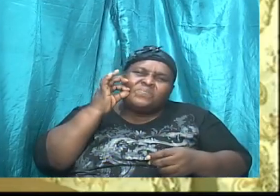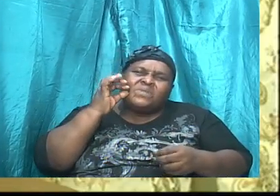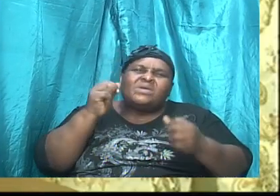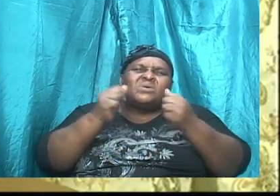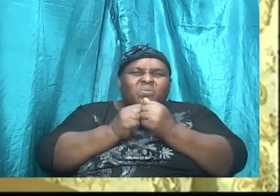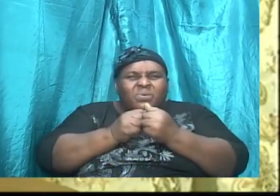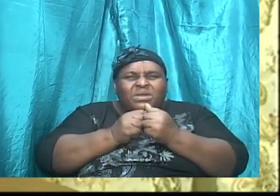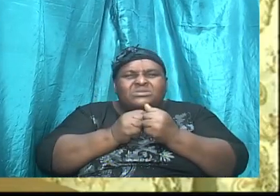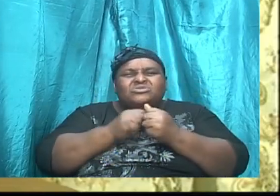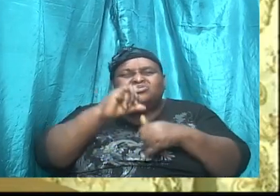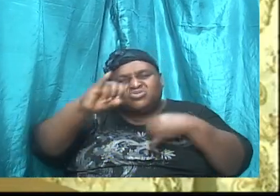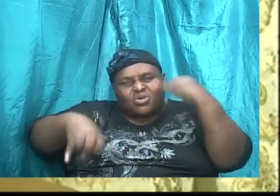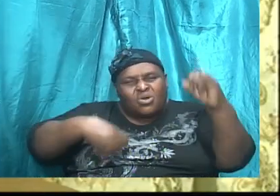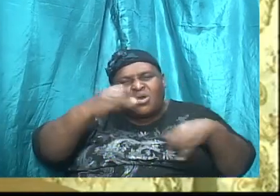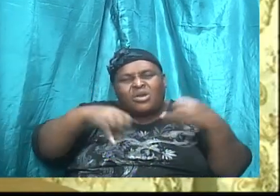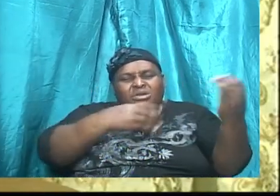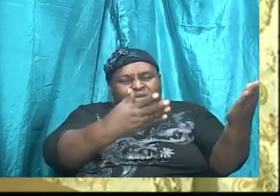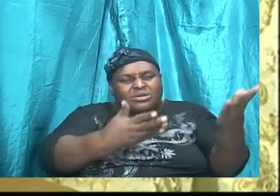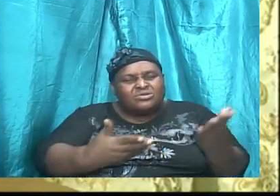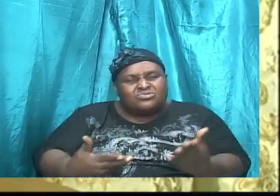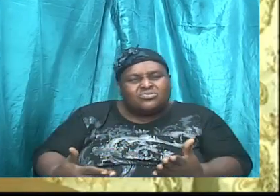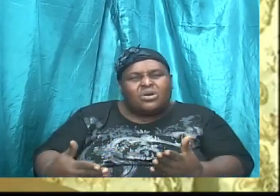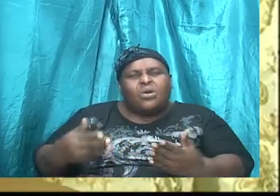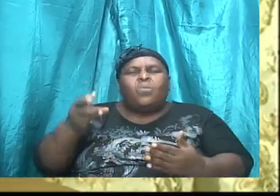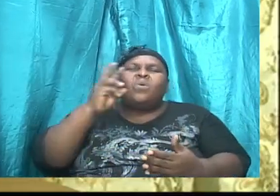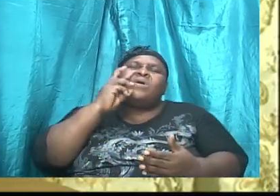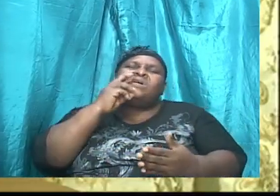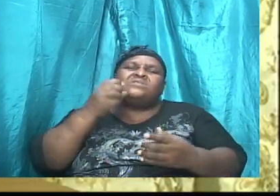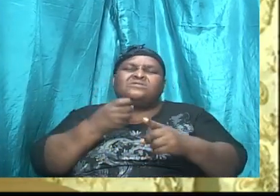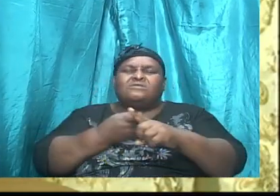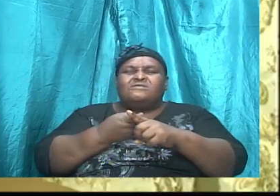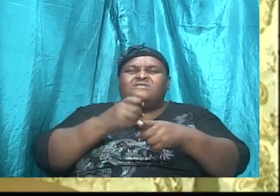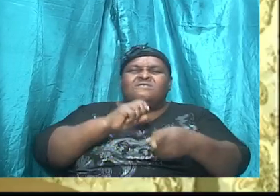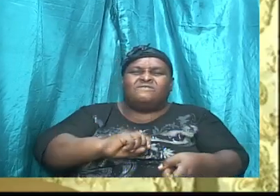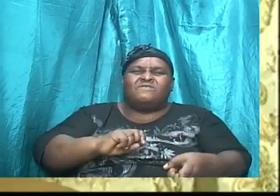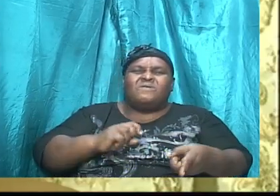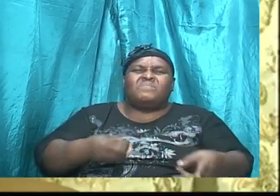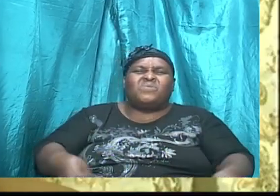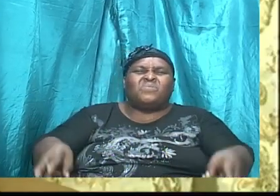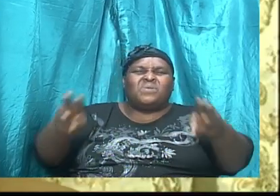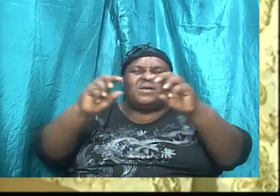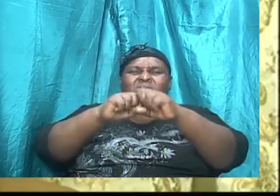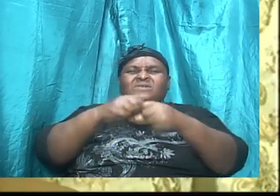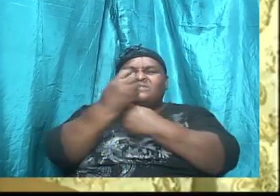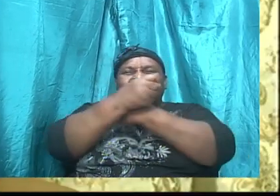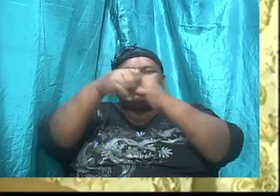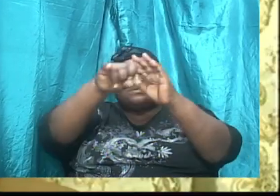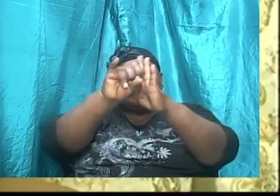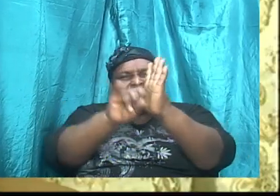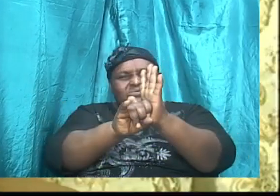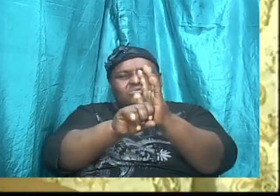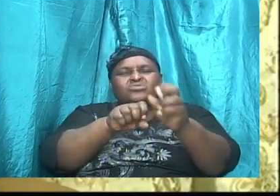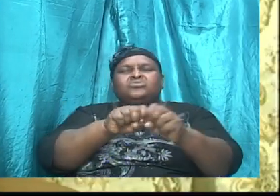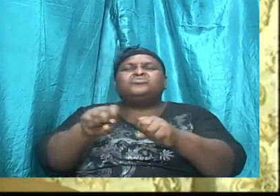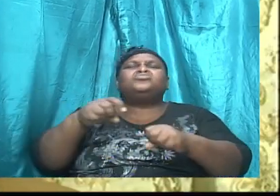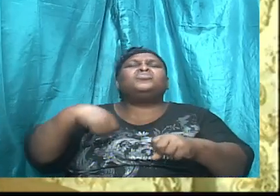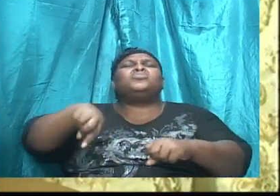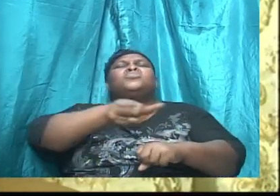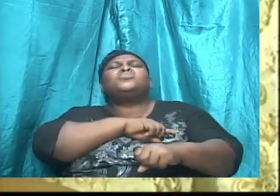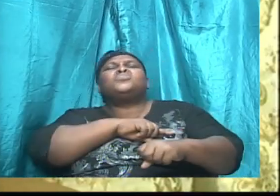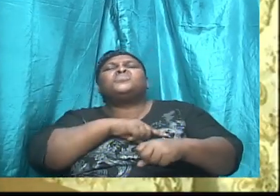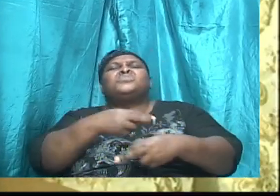wells of salvation, so that we get a desire, you know, an emotional response